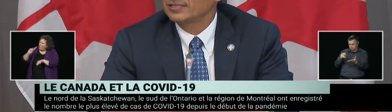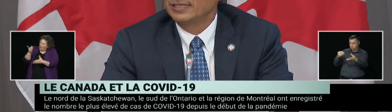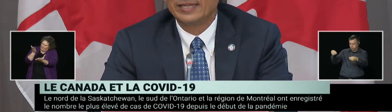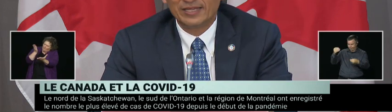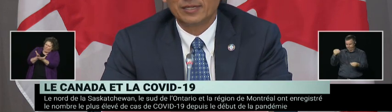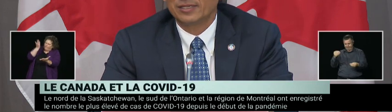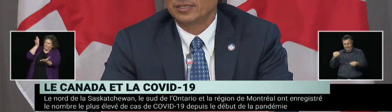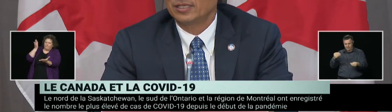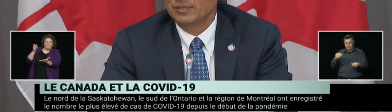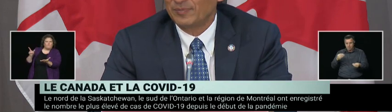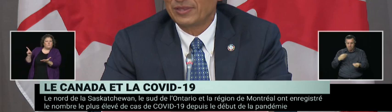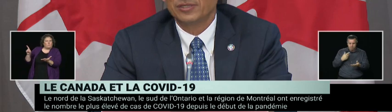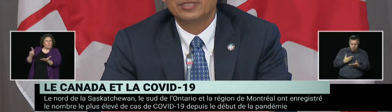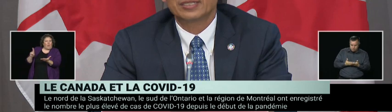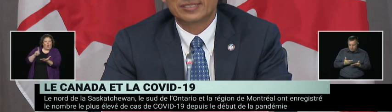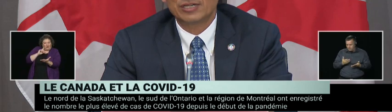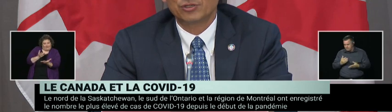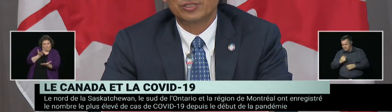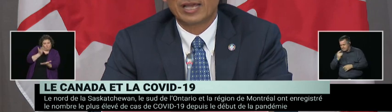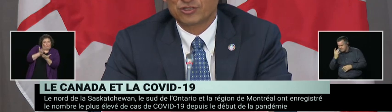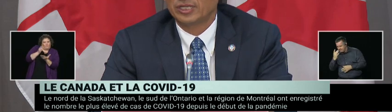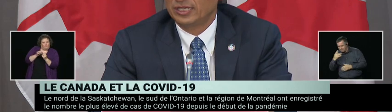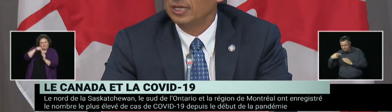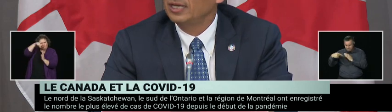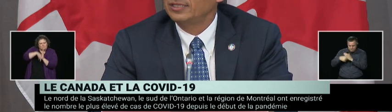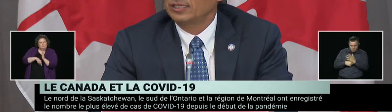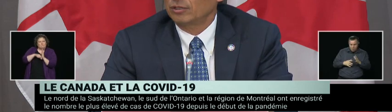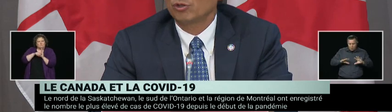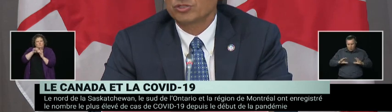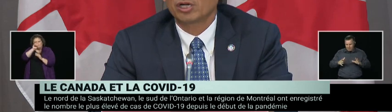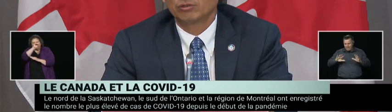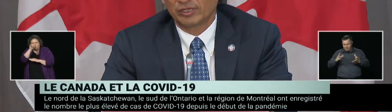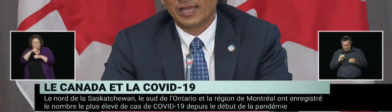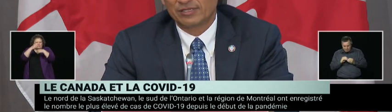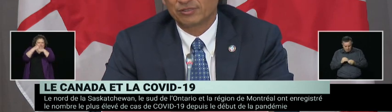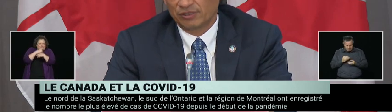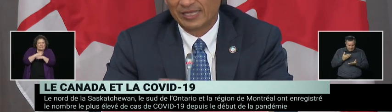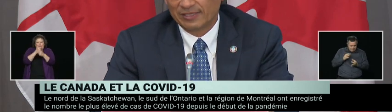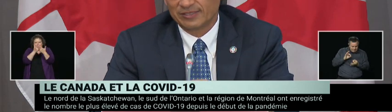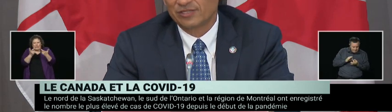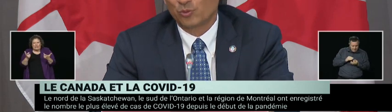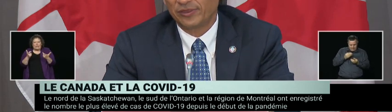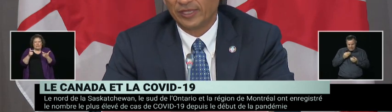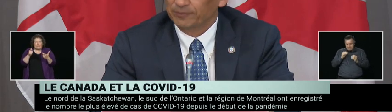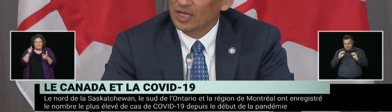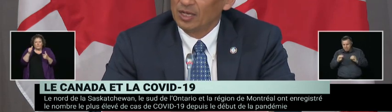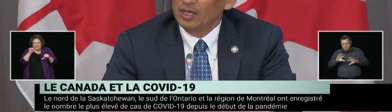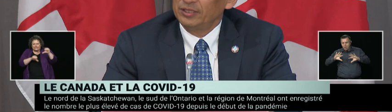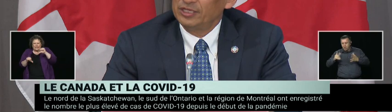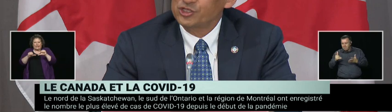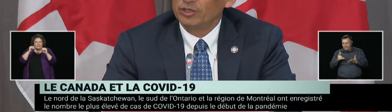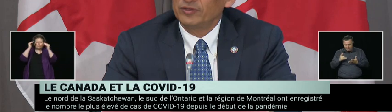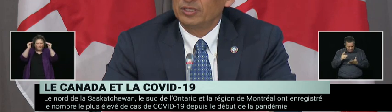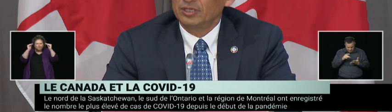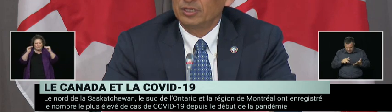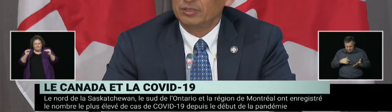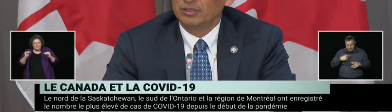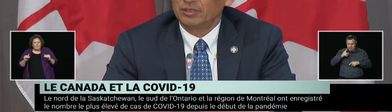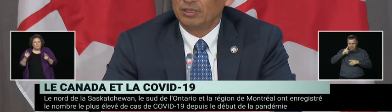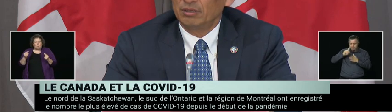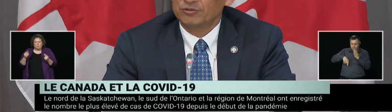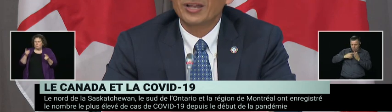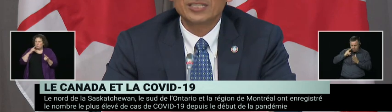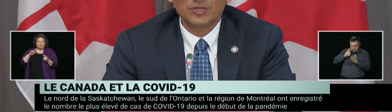details, the data, the methods, et cetera, to actually take a close, hard look at. So that's one thing. The issue of the